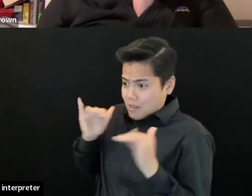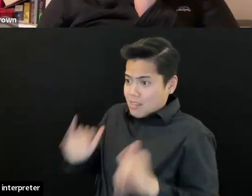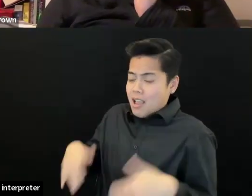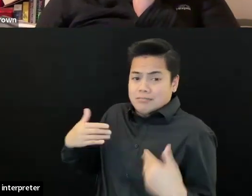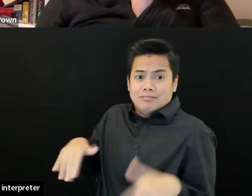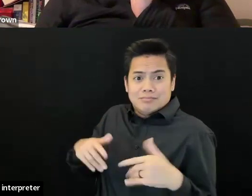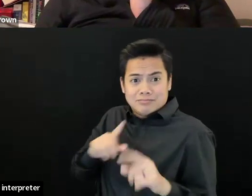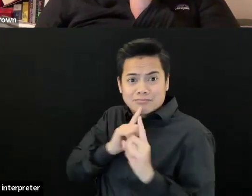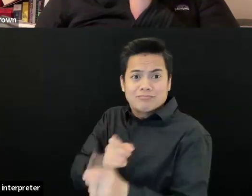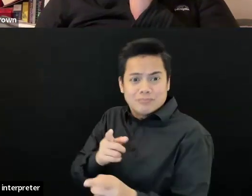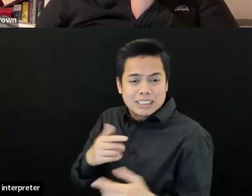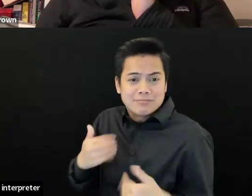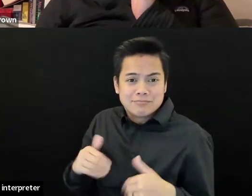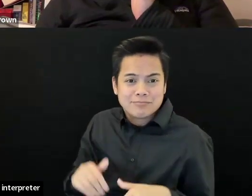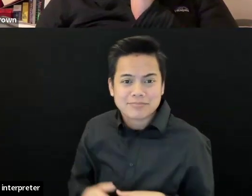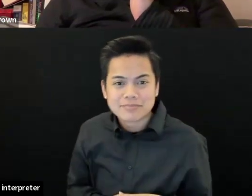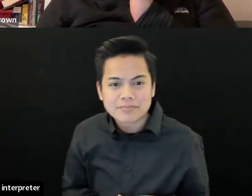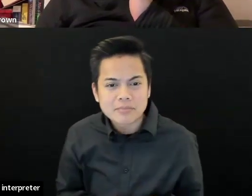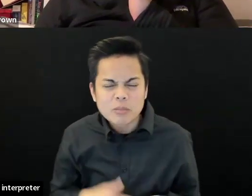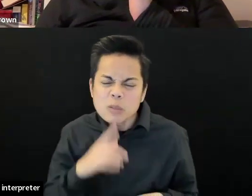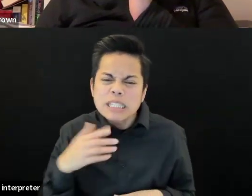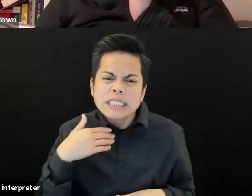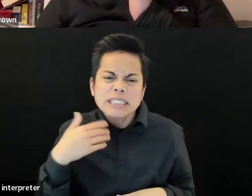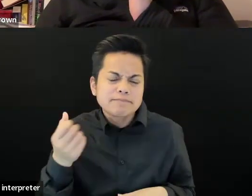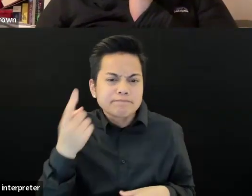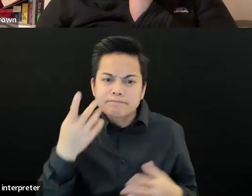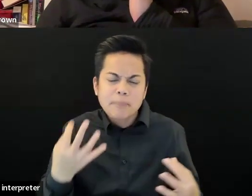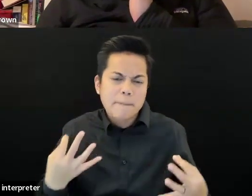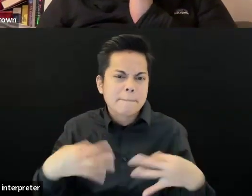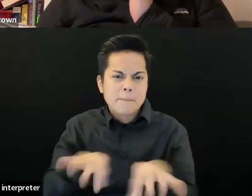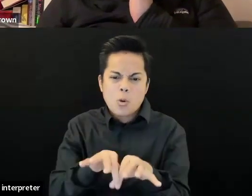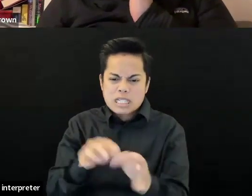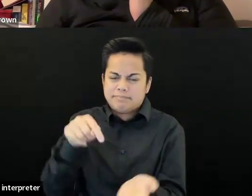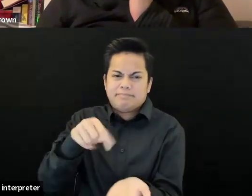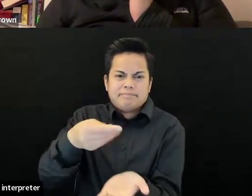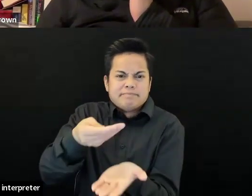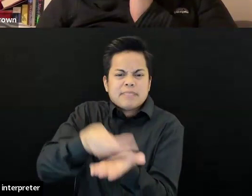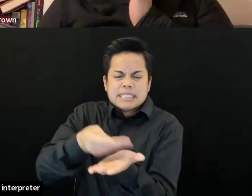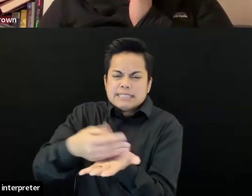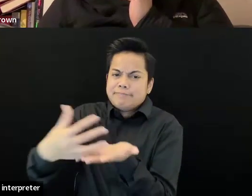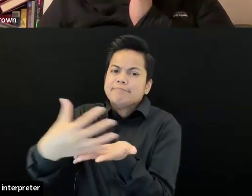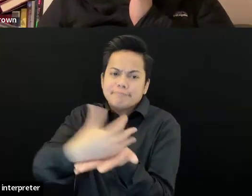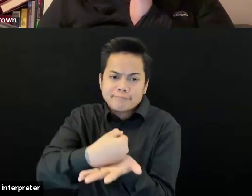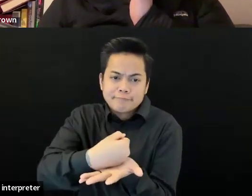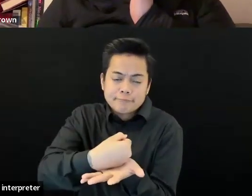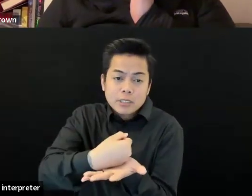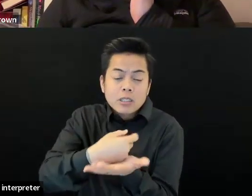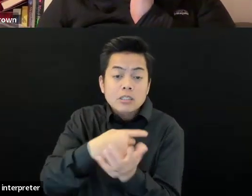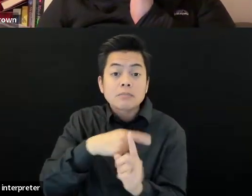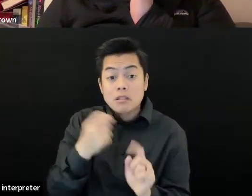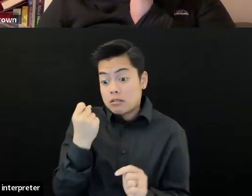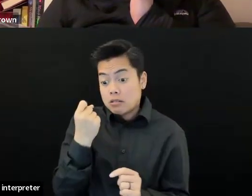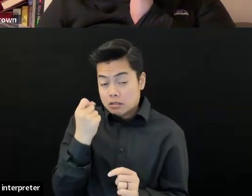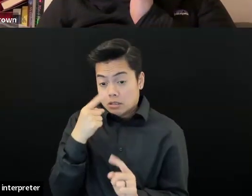work is fundraising, but I appreciate what you're bringing in here, which is that the fundraising is not just for ourselves. It's so that we can then